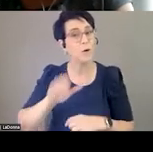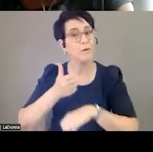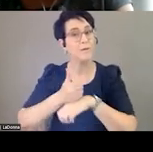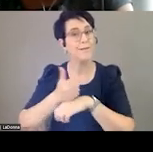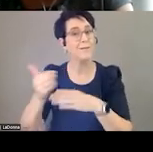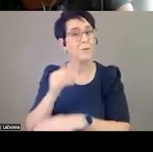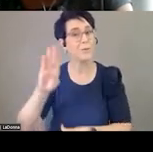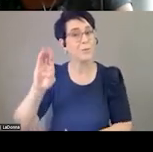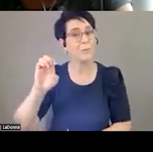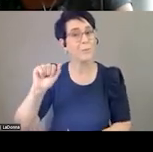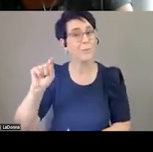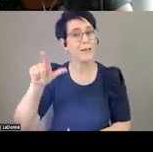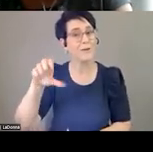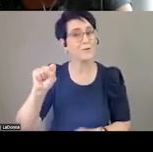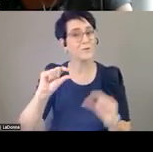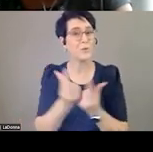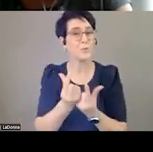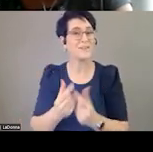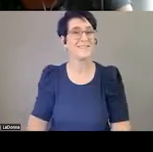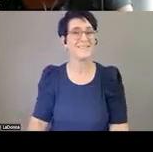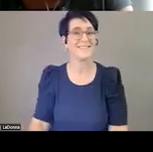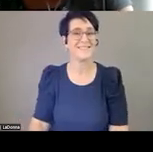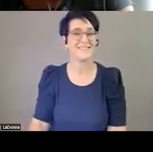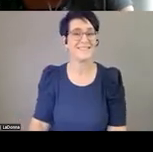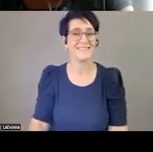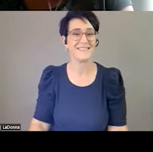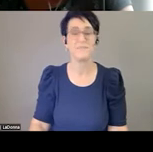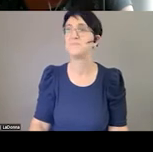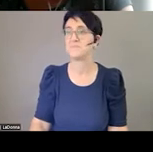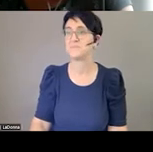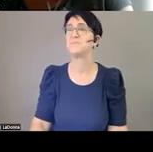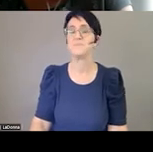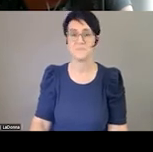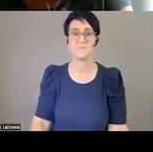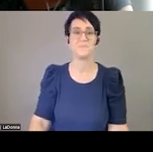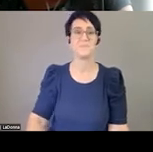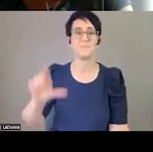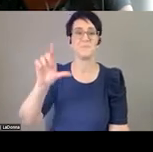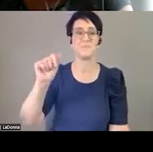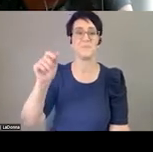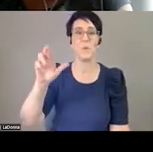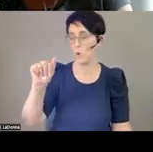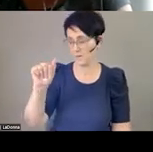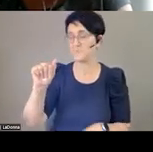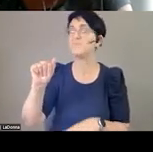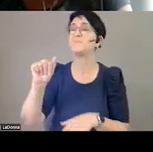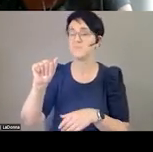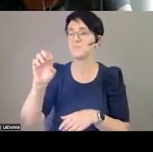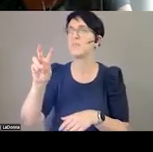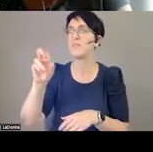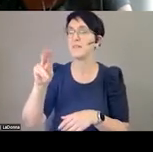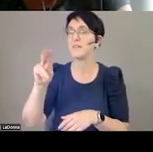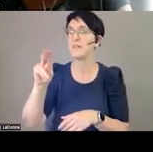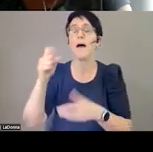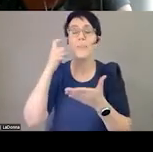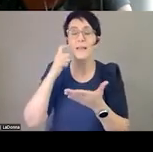All right, well, I think the comments, you know, giving kudos to the three of you and others in Washington is just a testament to